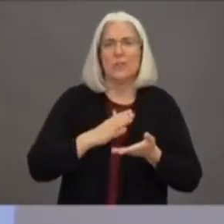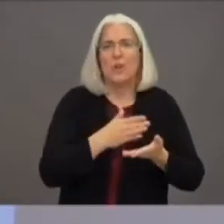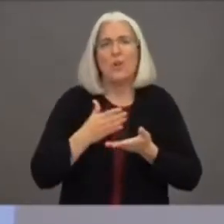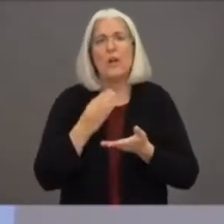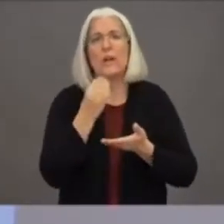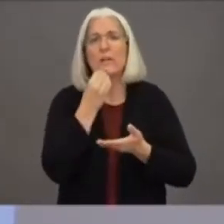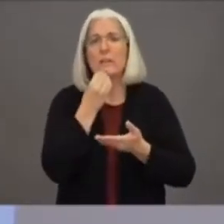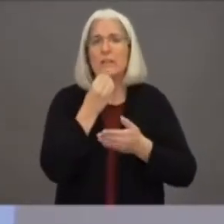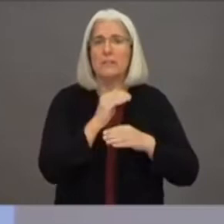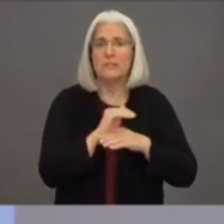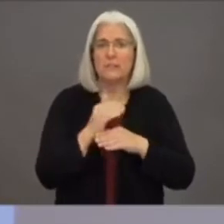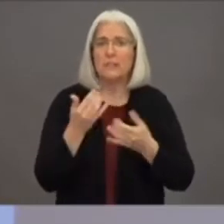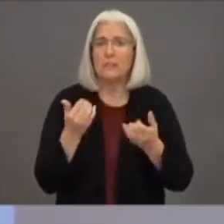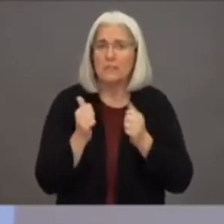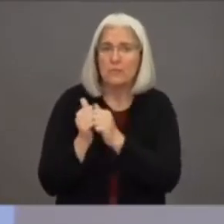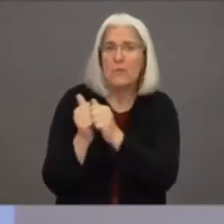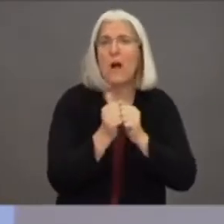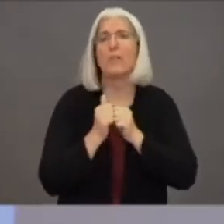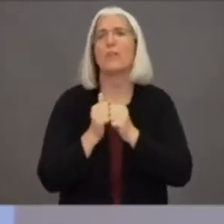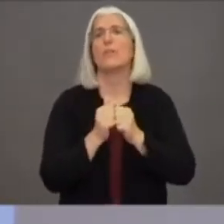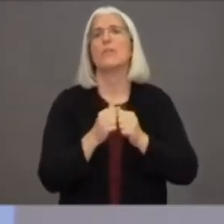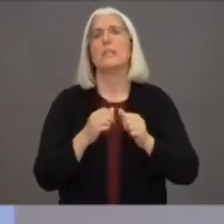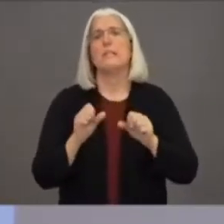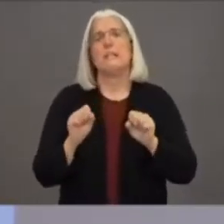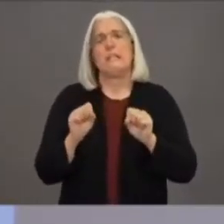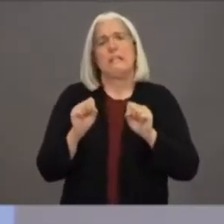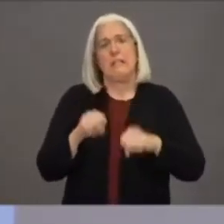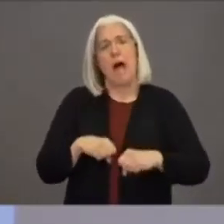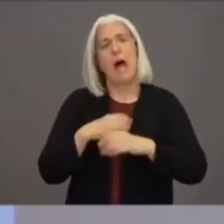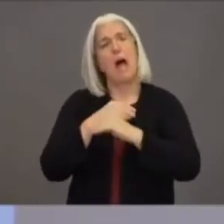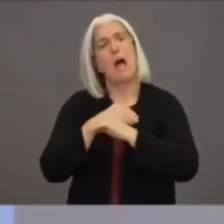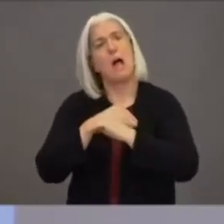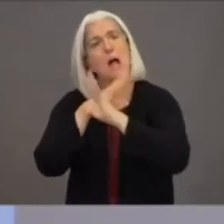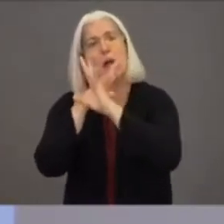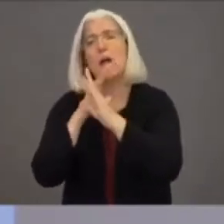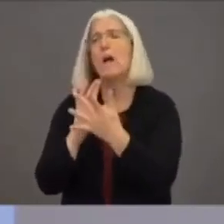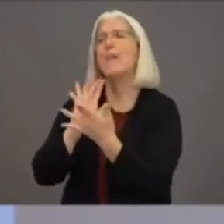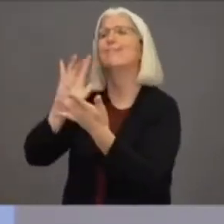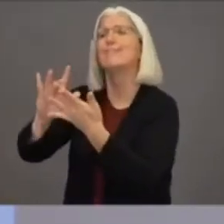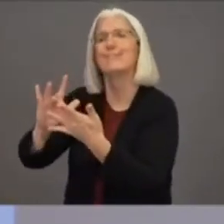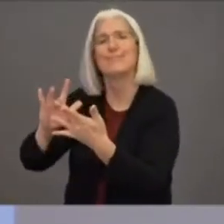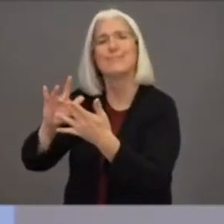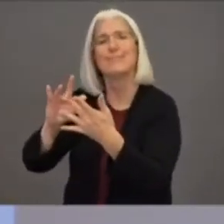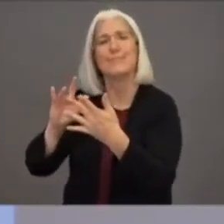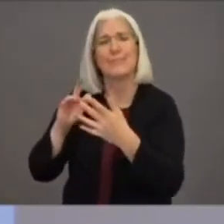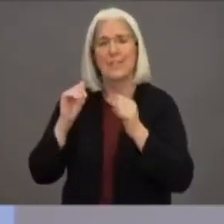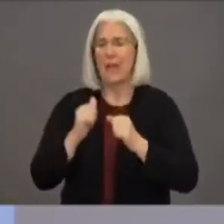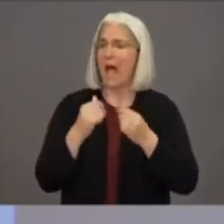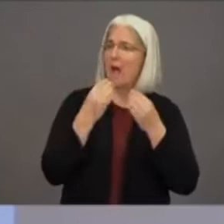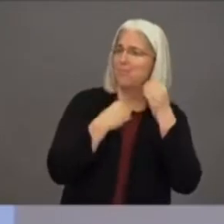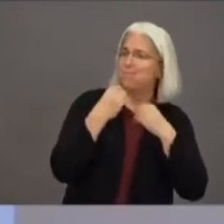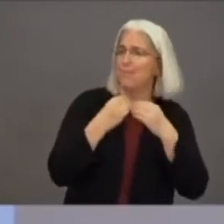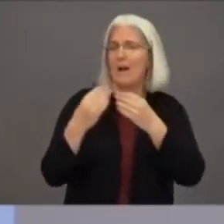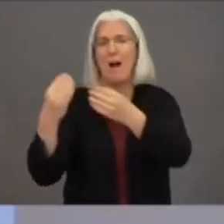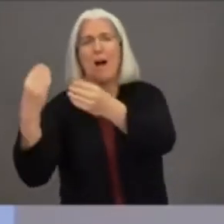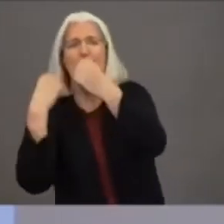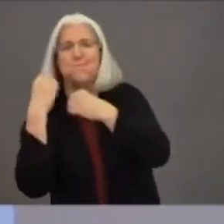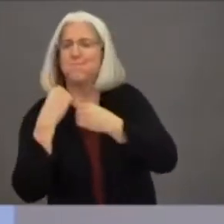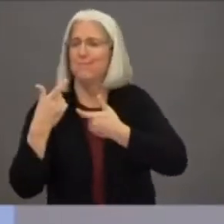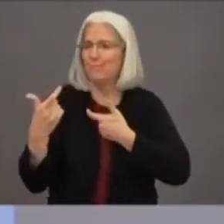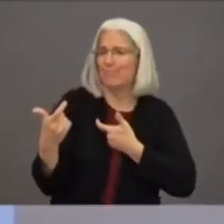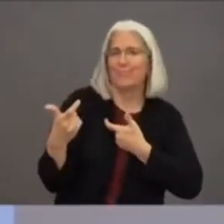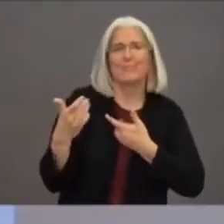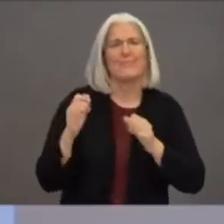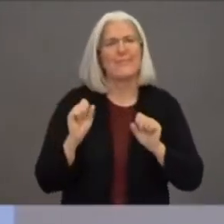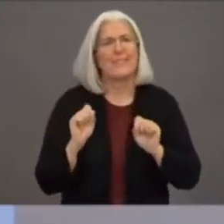gathering, this is moderate risk, we are recommending for it to happen outdoors with no more than three